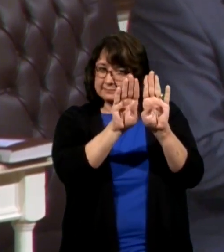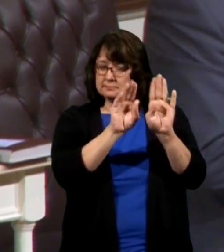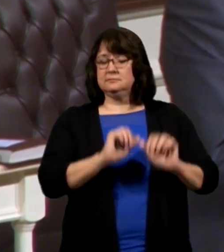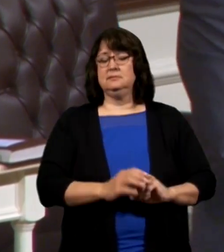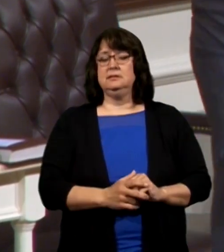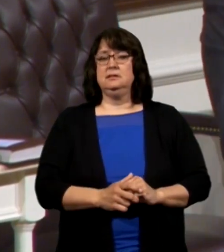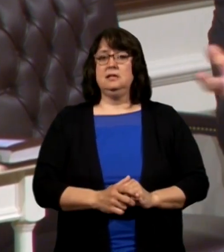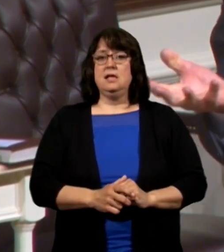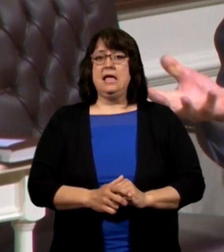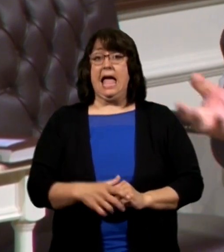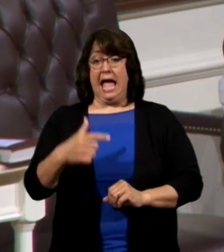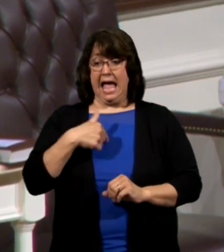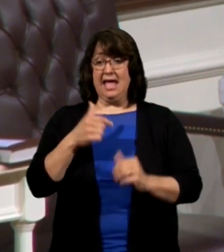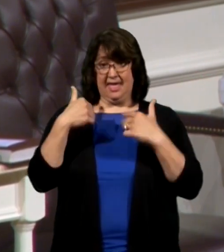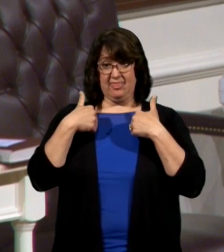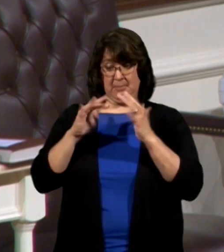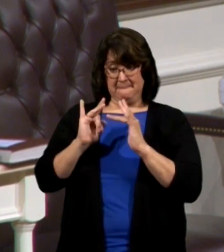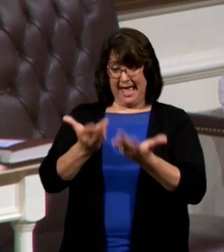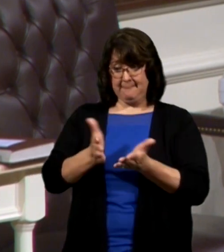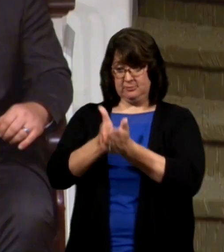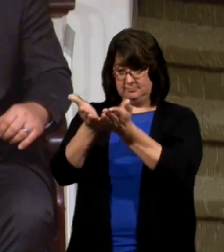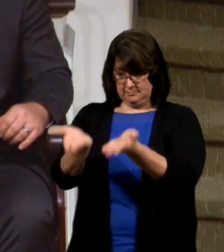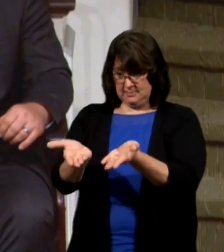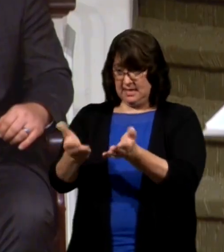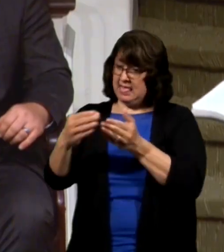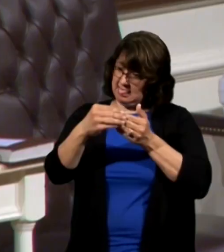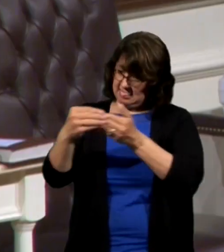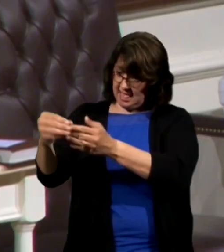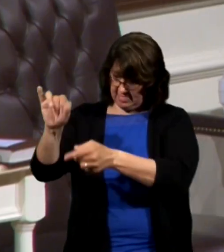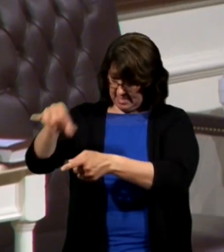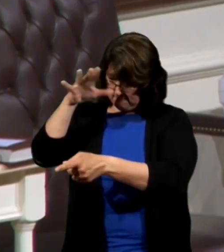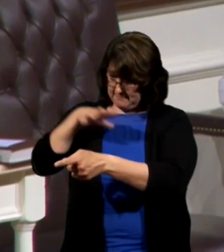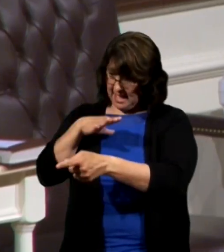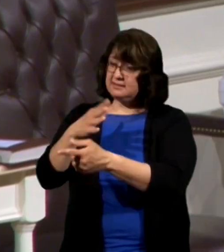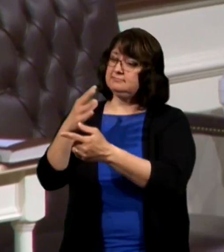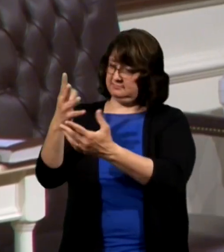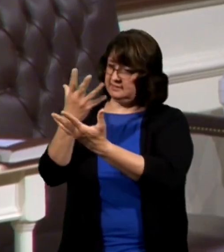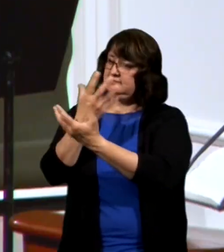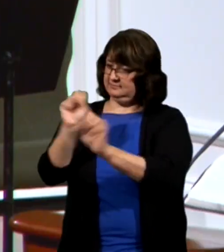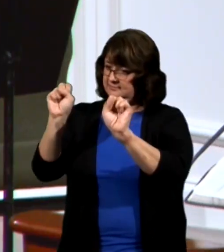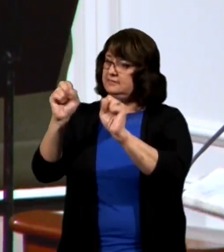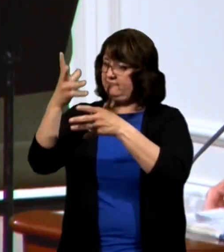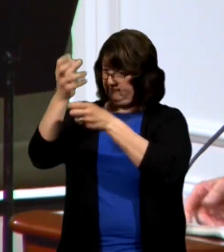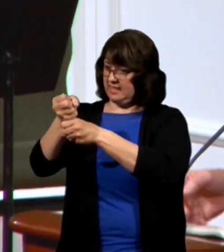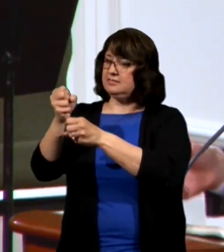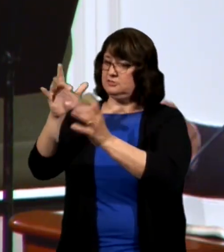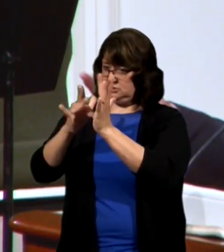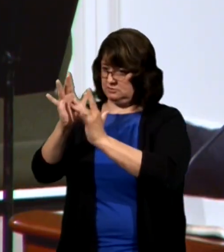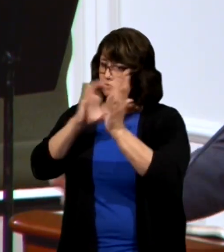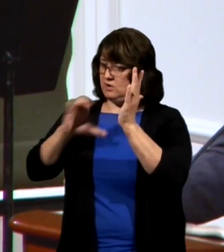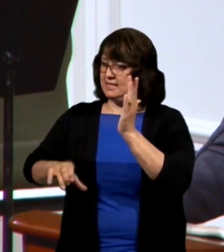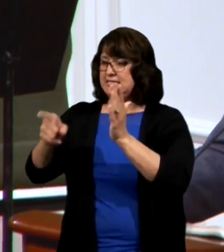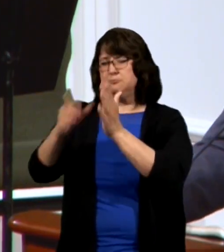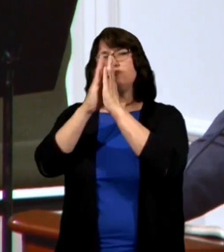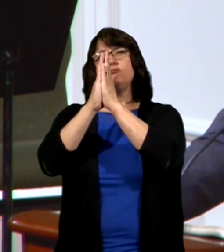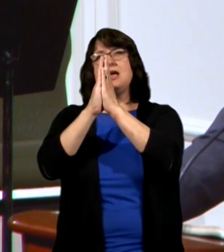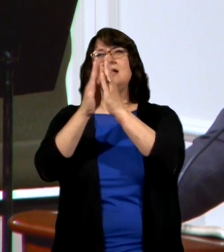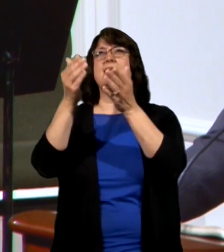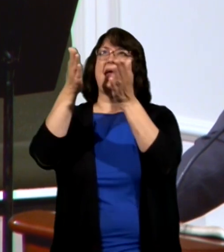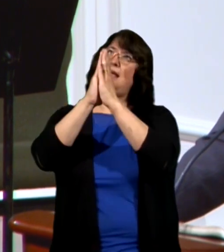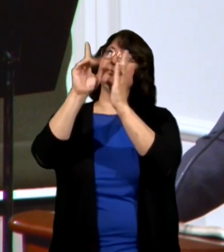I took the Bible and led that man to faith in Jesus Christ he called on the Lord and asked for forgiveness